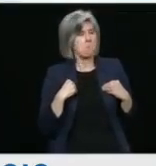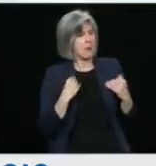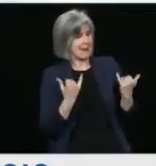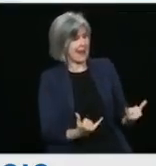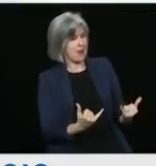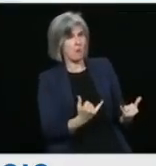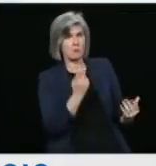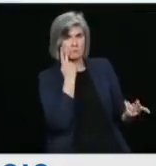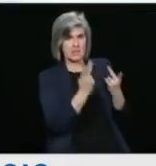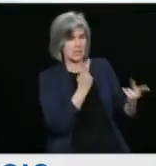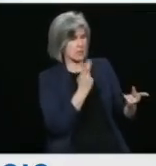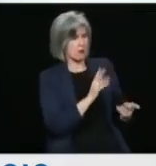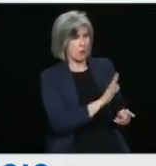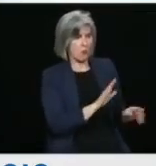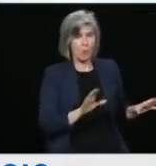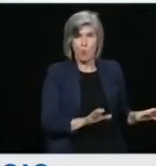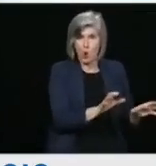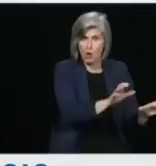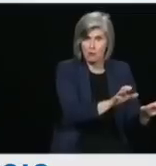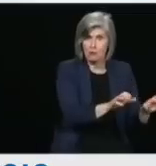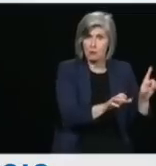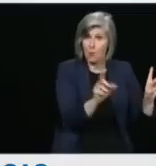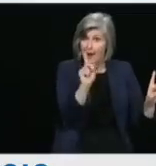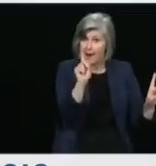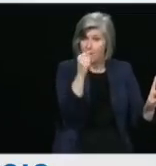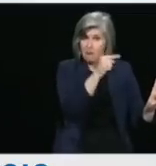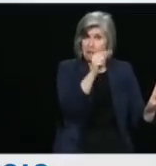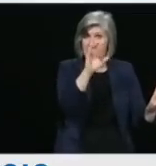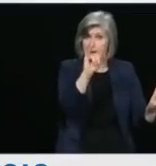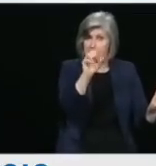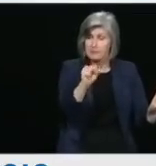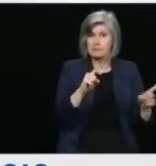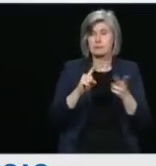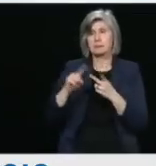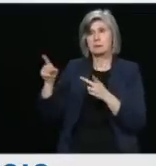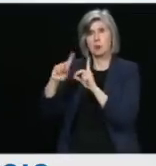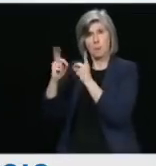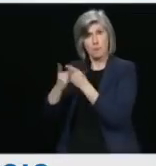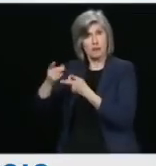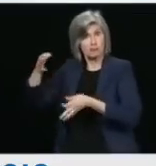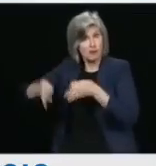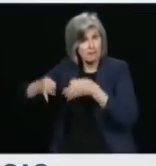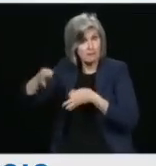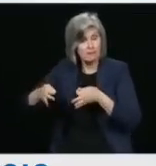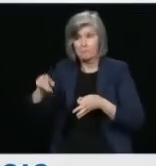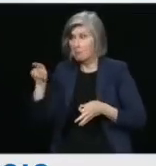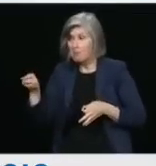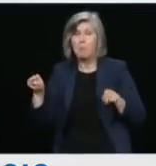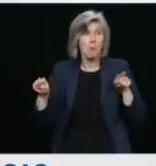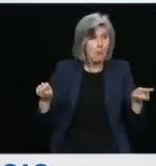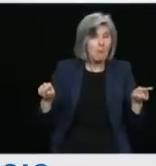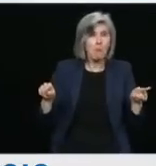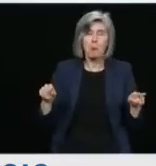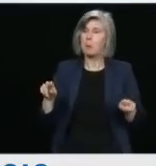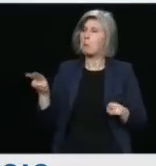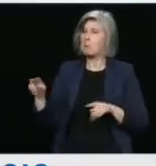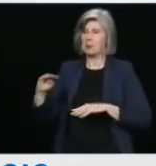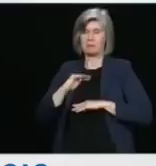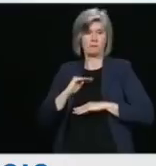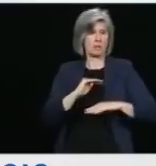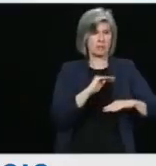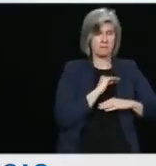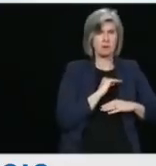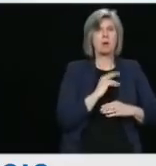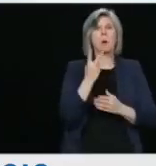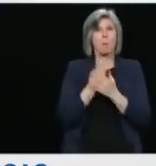by officials at CSIS, but also at Justice Canada, who have very much acknowledged and respected the decisions in the direction of the court. And they've made a